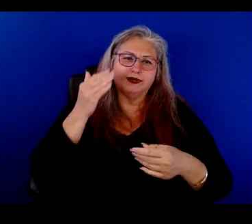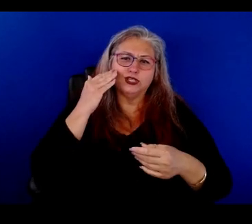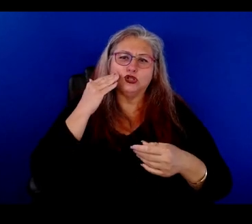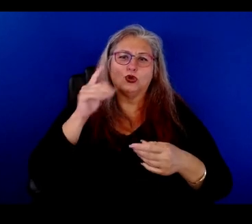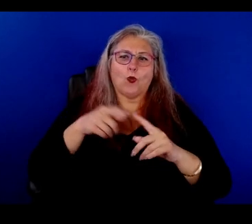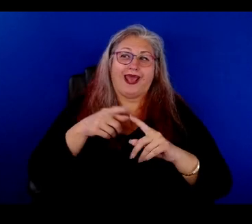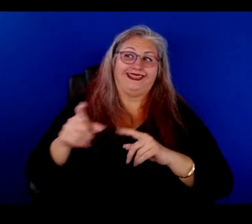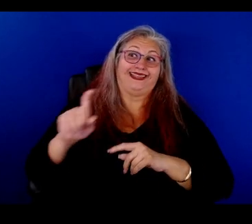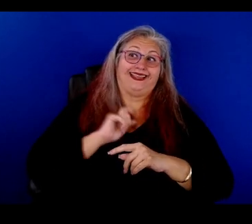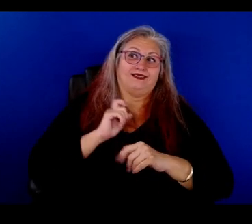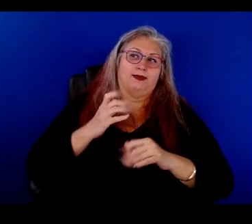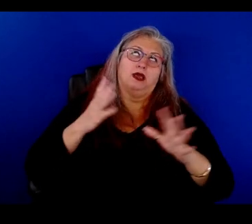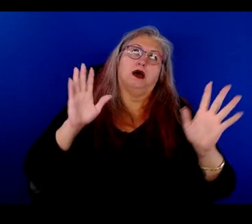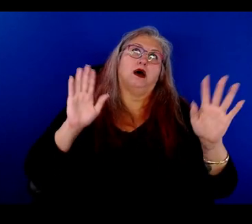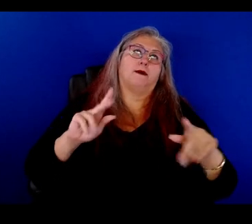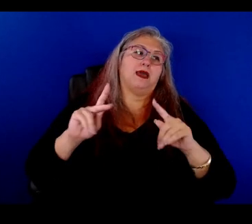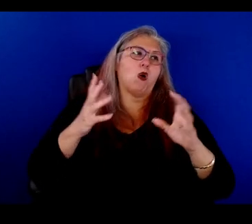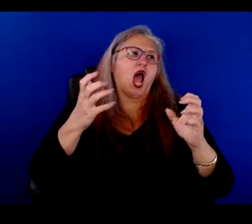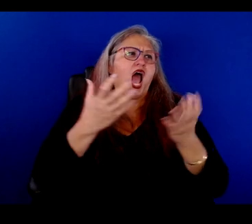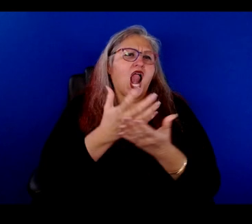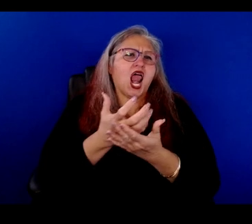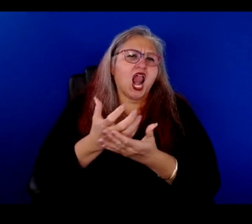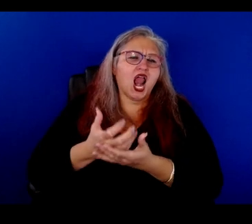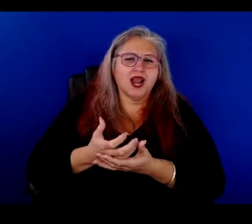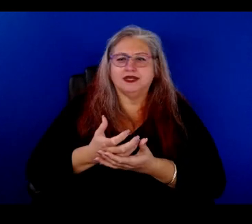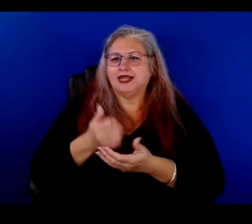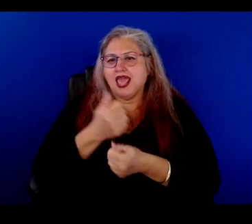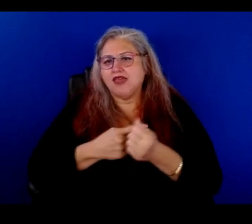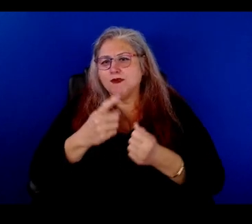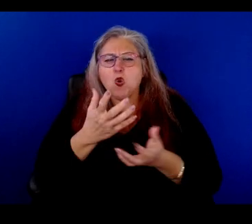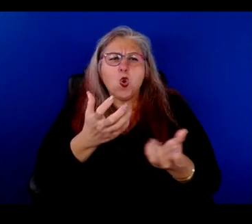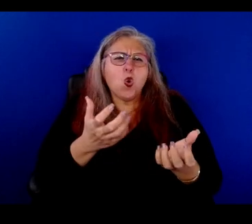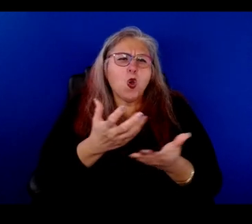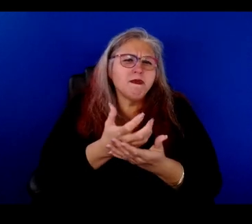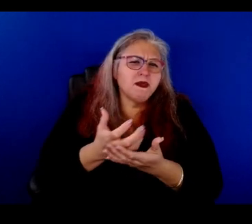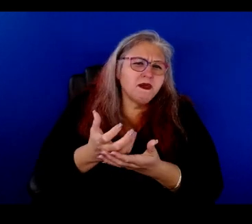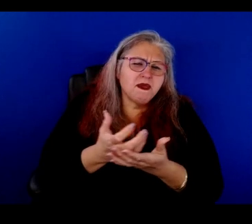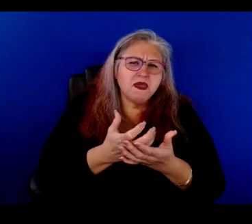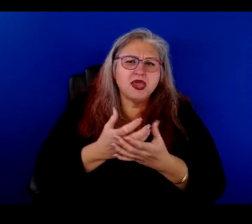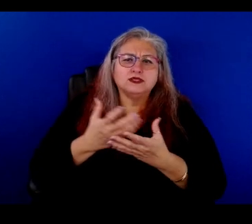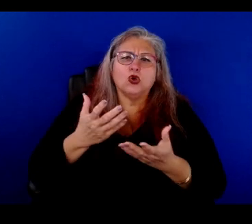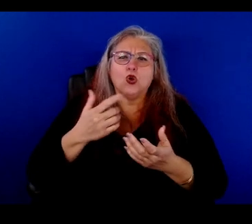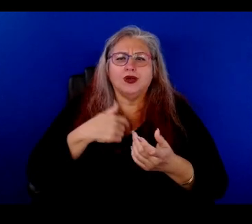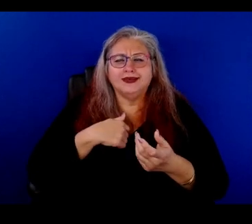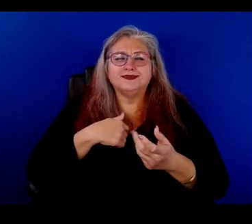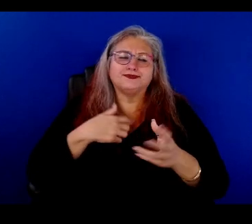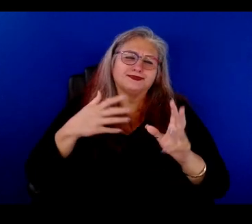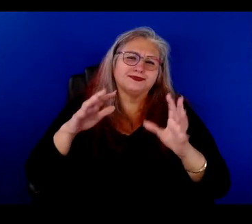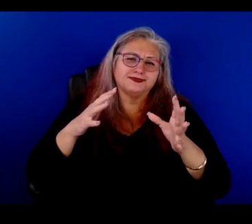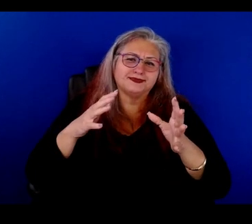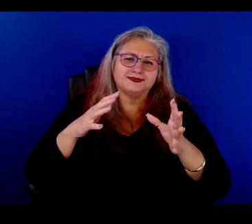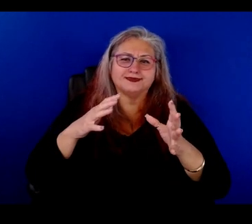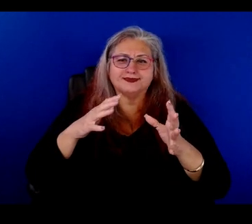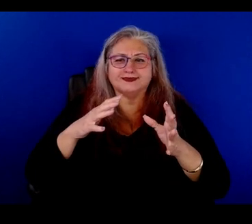when they give us something, everybody wants it, you know, everybody wants it. So, uh, we have kind of, we were a little